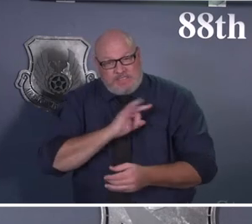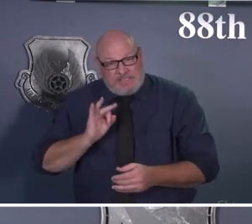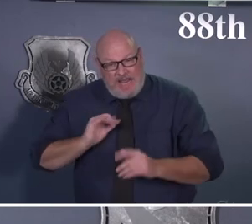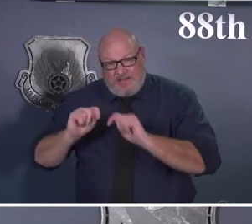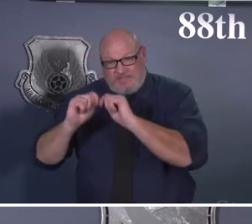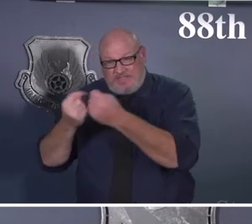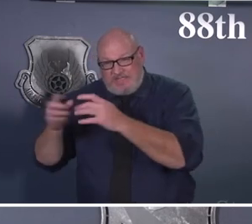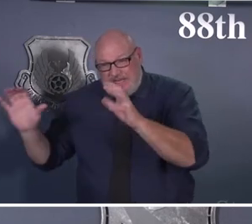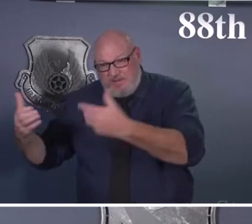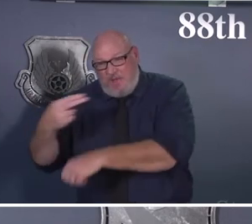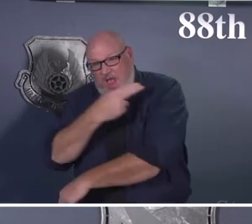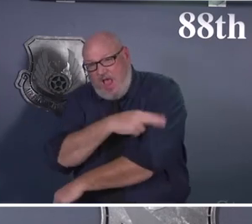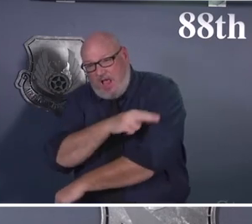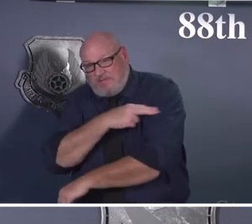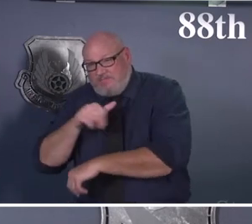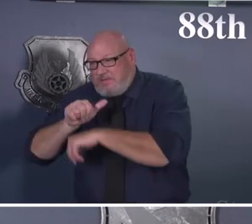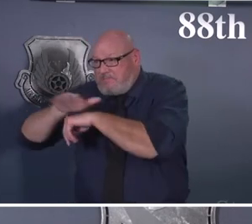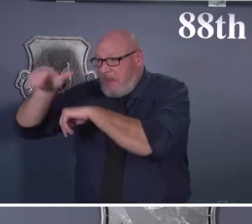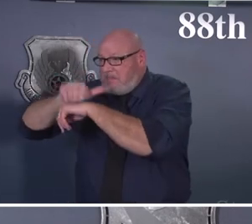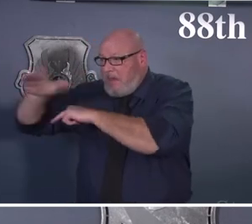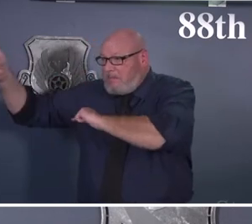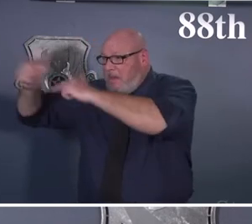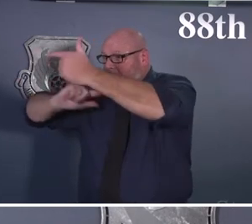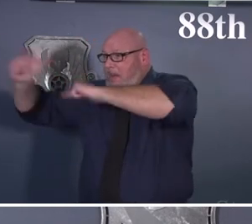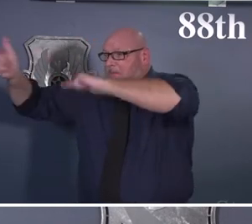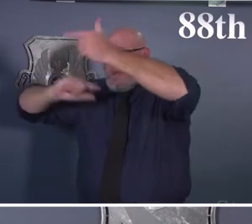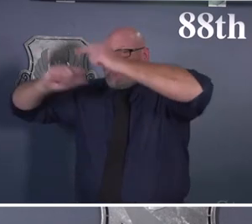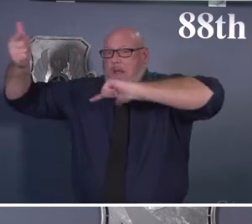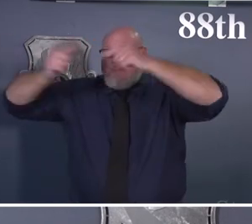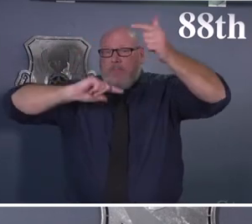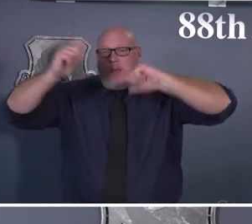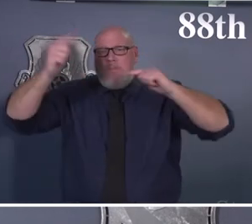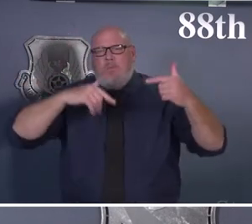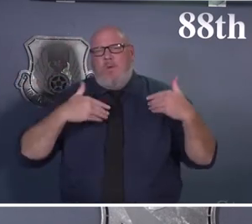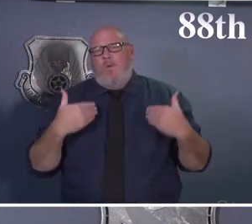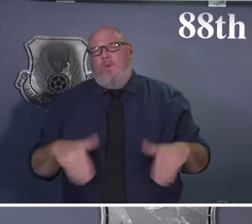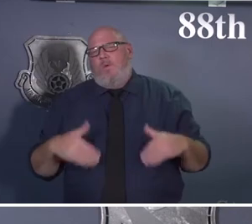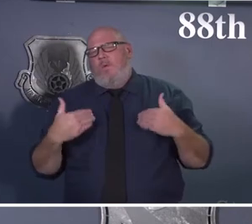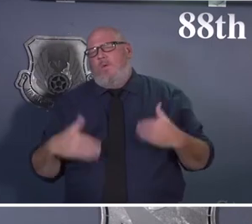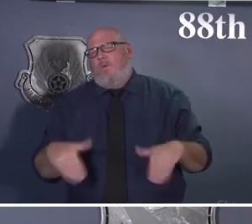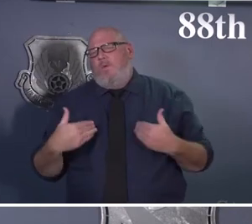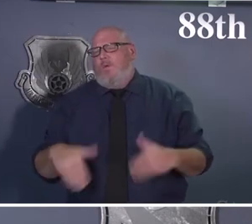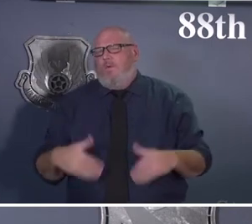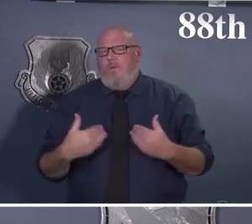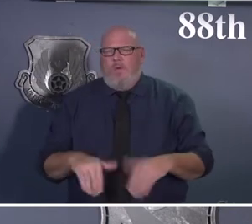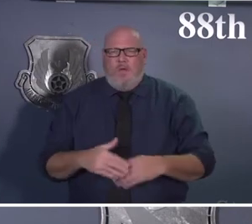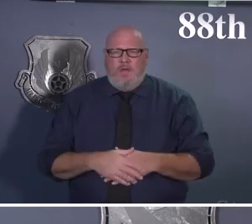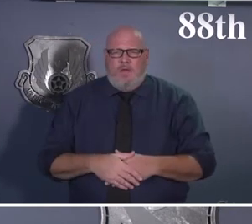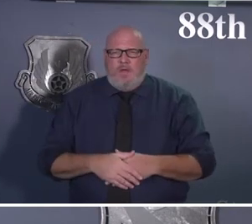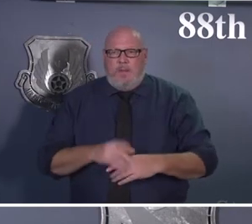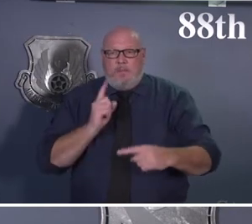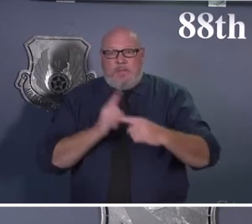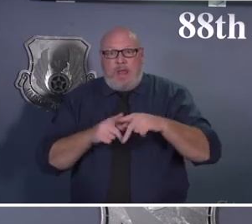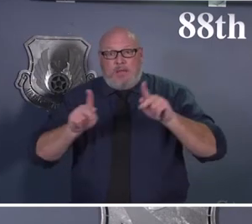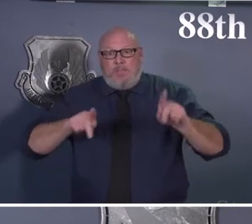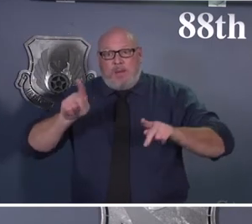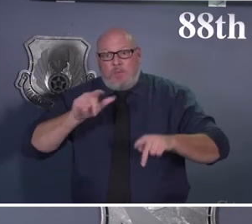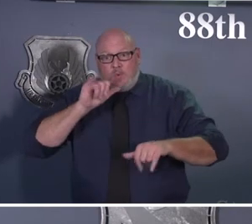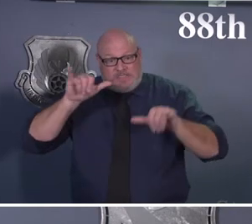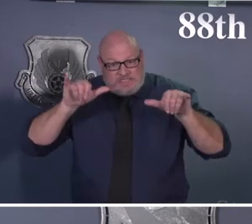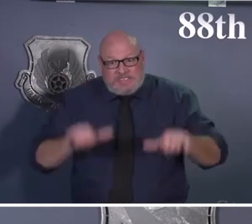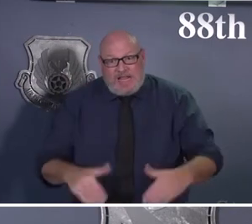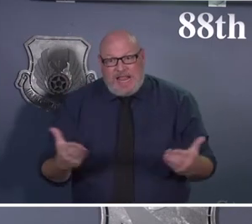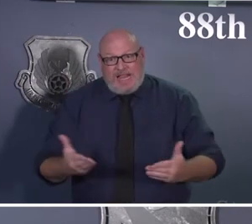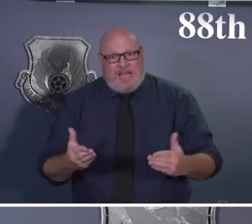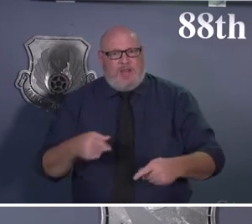management agency operations. And then we've got mighty medics here in our medical facility taking care of you and your families holding